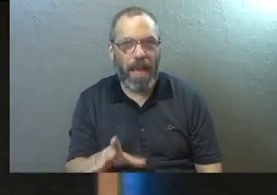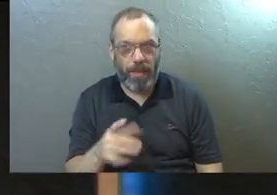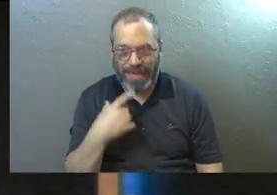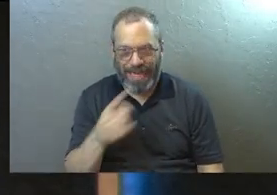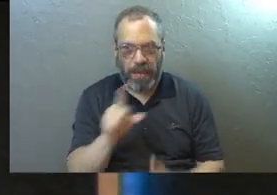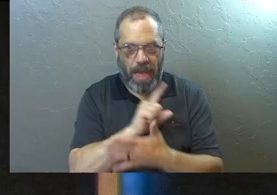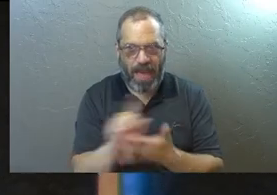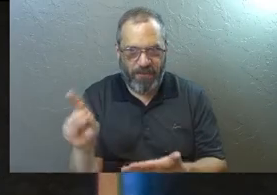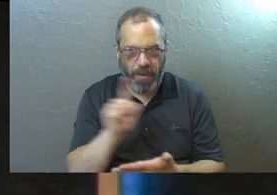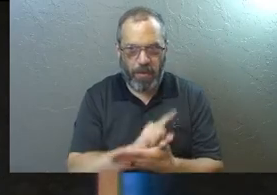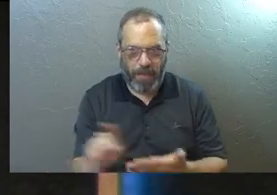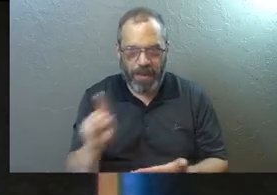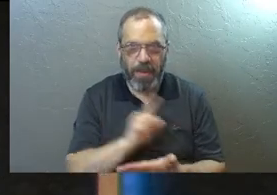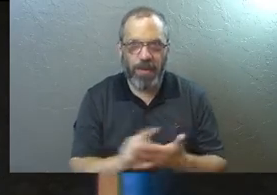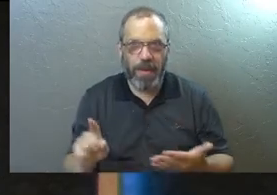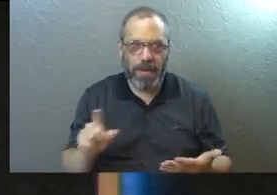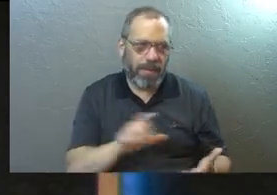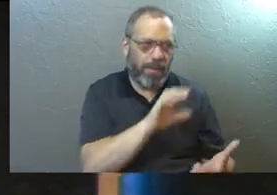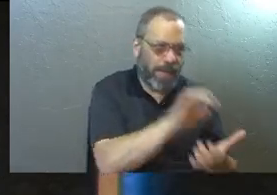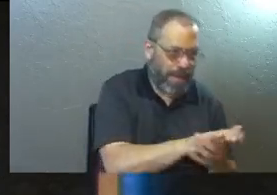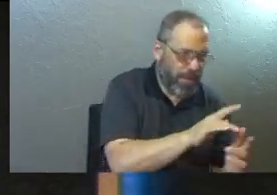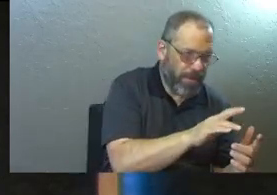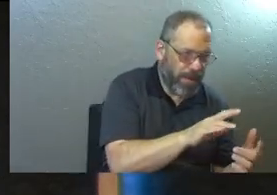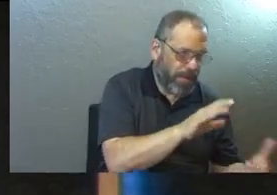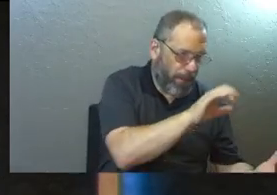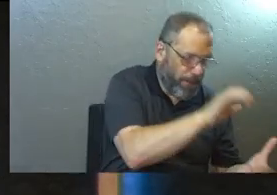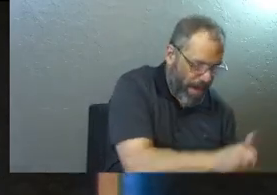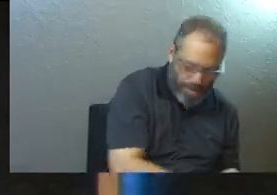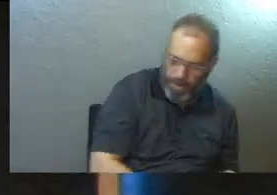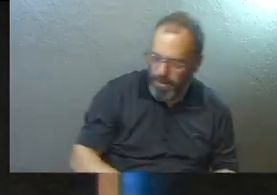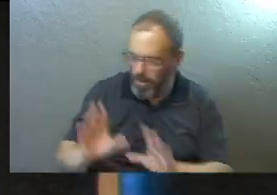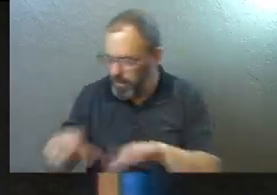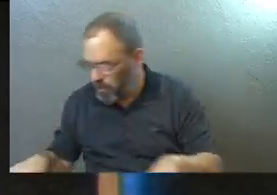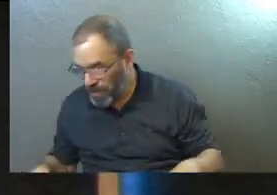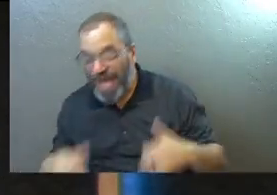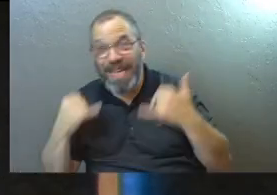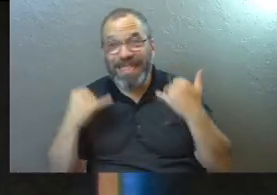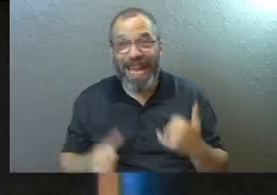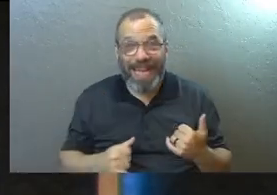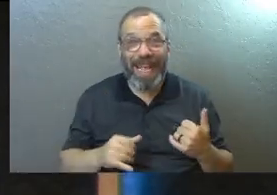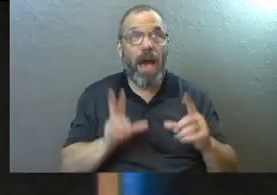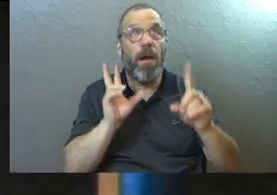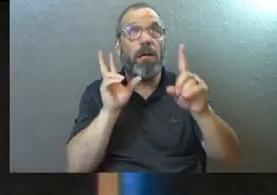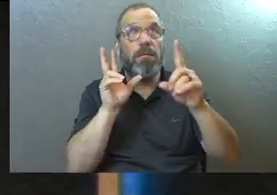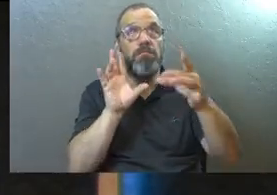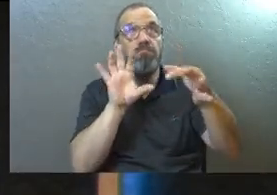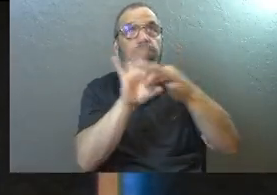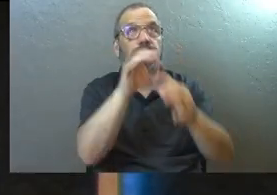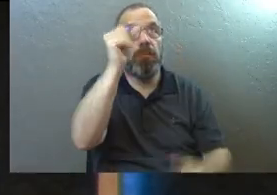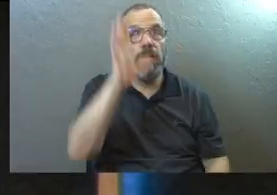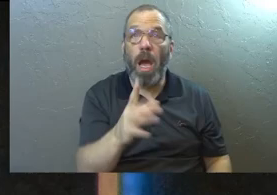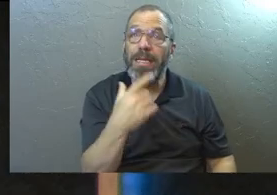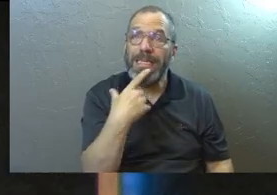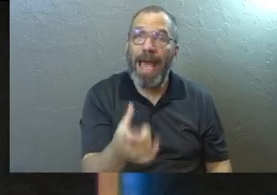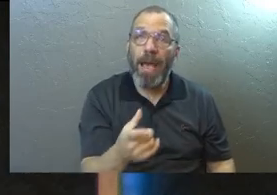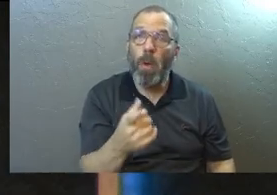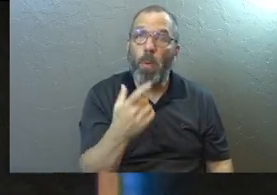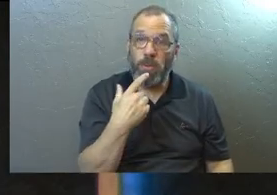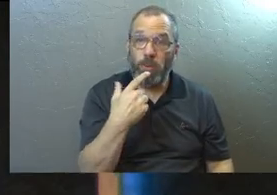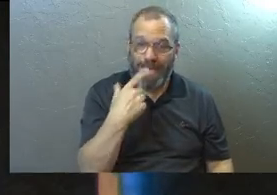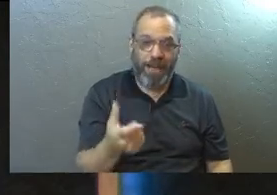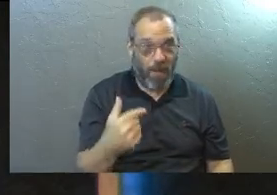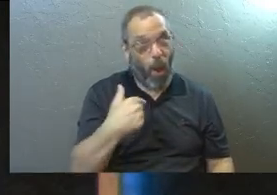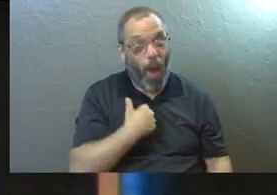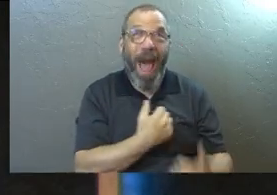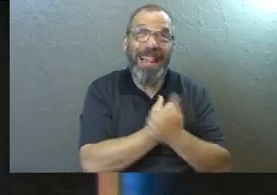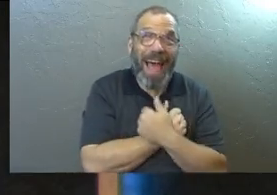that every single week because it applies to your marriages and it applies to you and your kids. And today it applies to God. And one of the things that we've said is when you say,